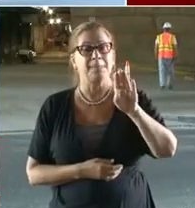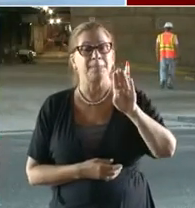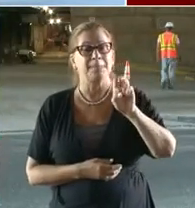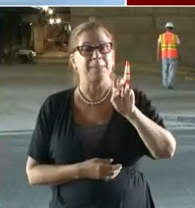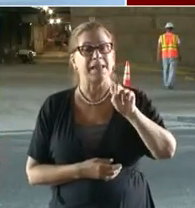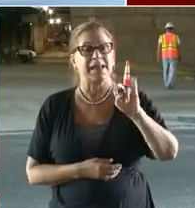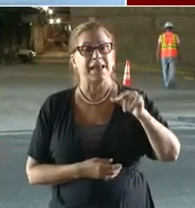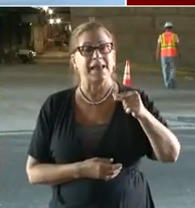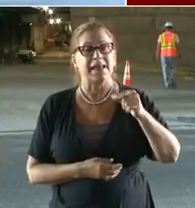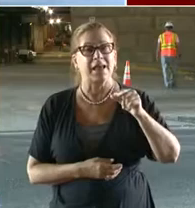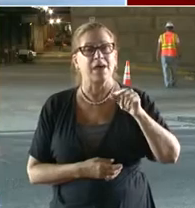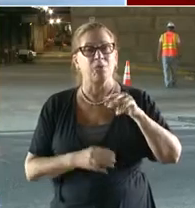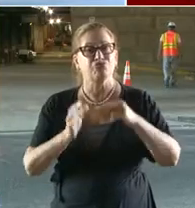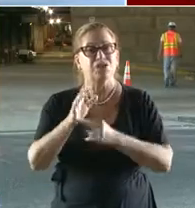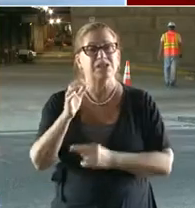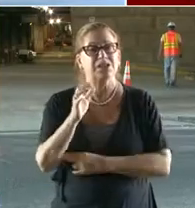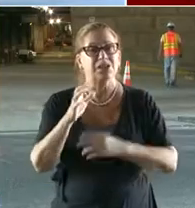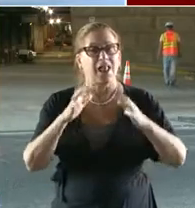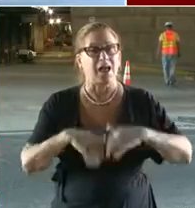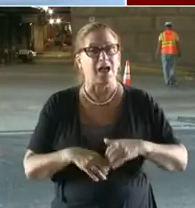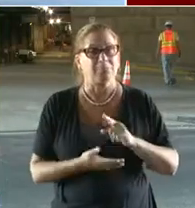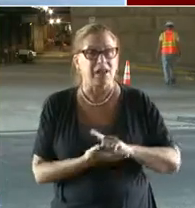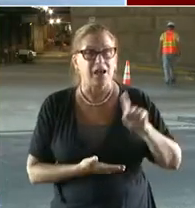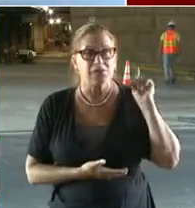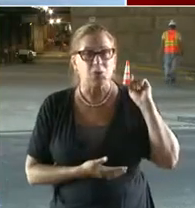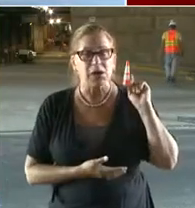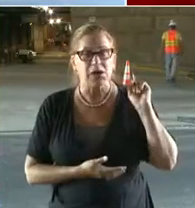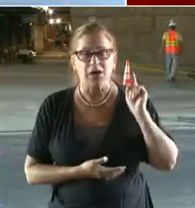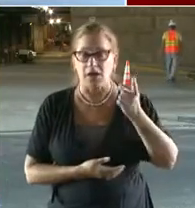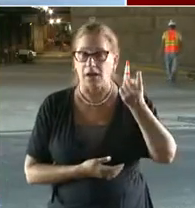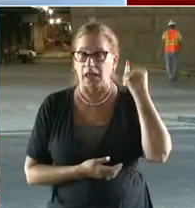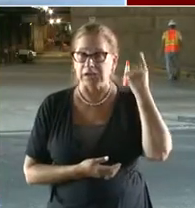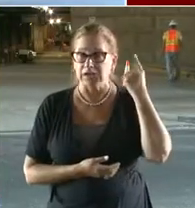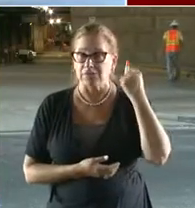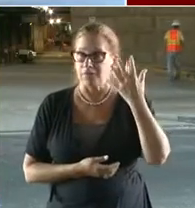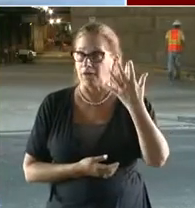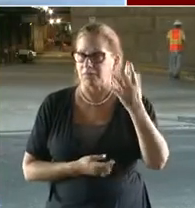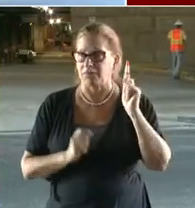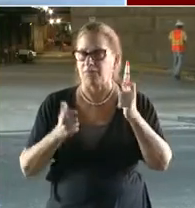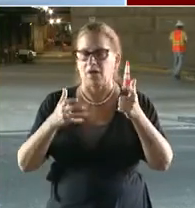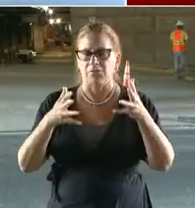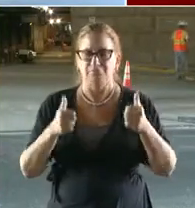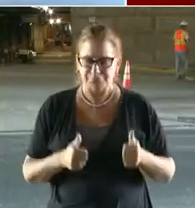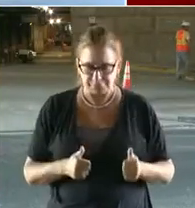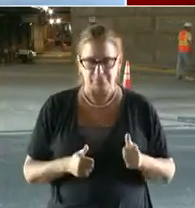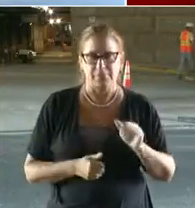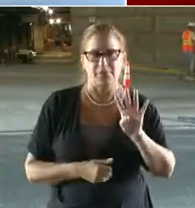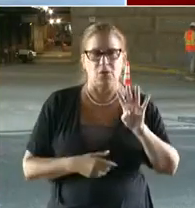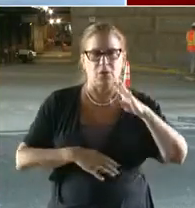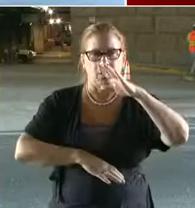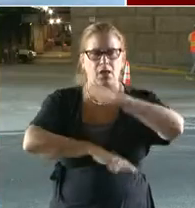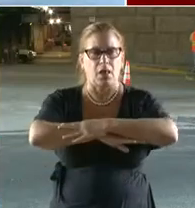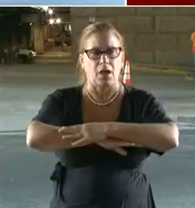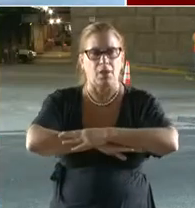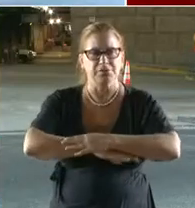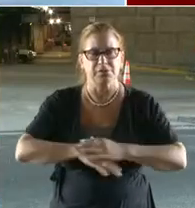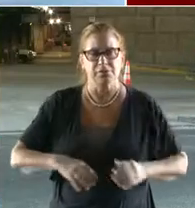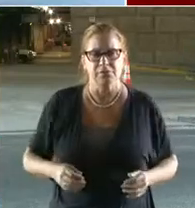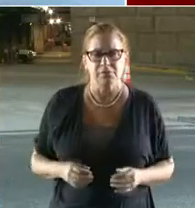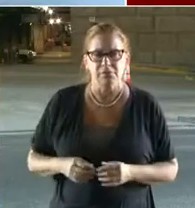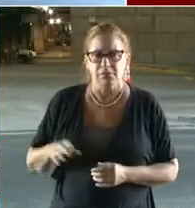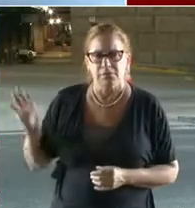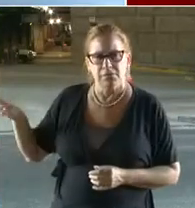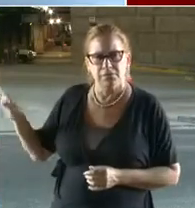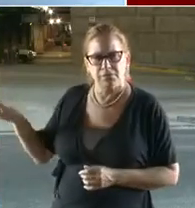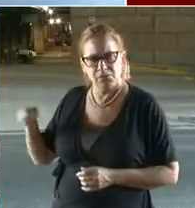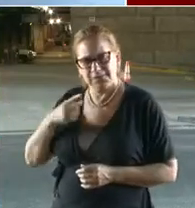Prior to that, it was a five. Okay. Can you explain for us the ratings of the tunnels? You say there are 15 tunnels. Is it the same kind of scale?